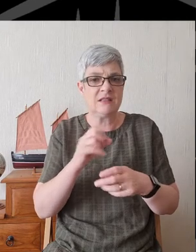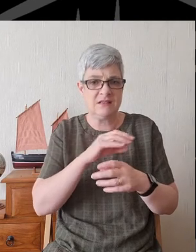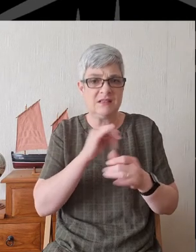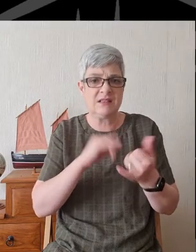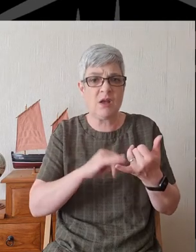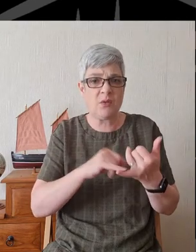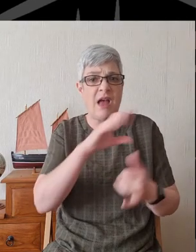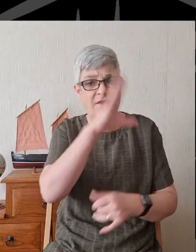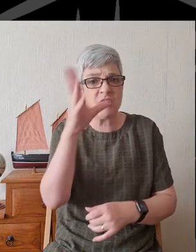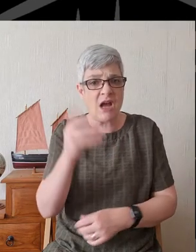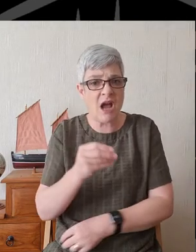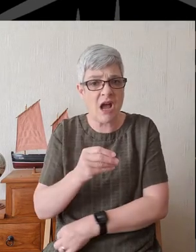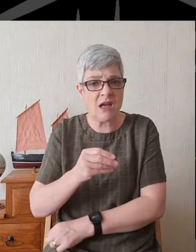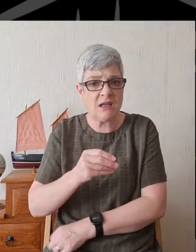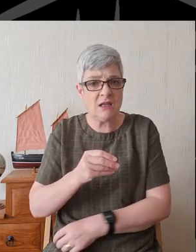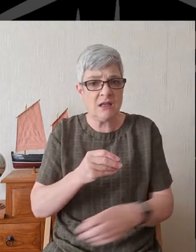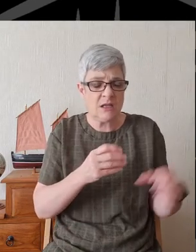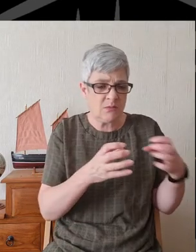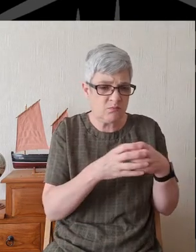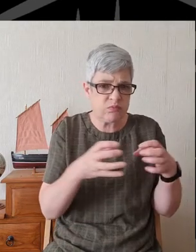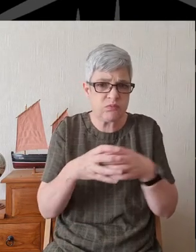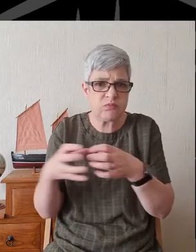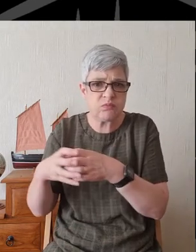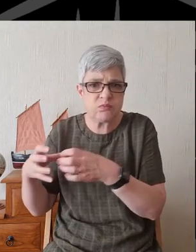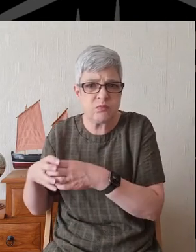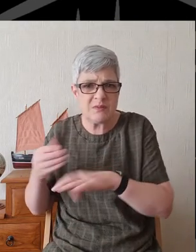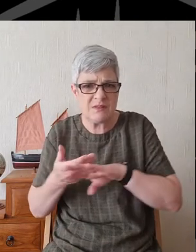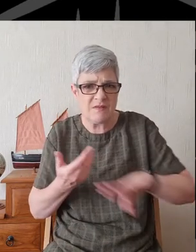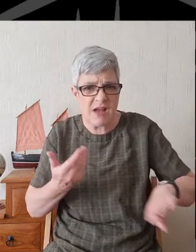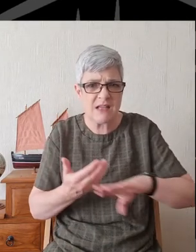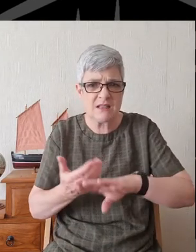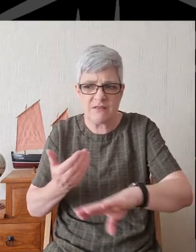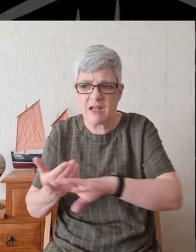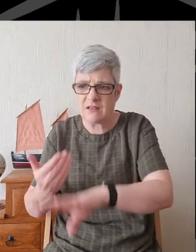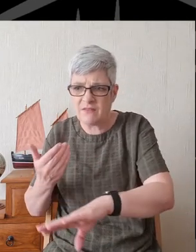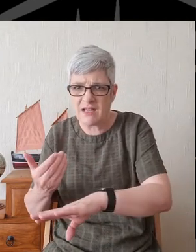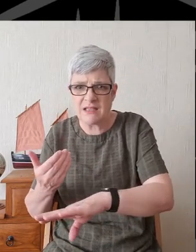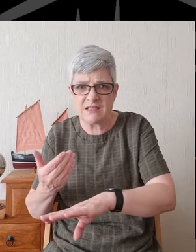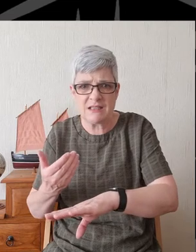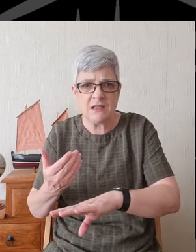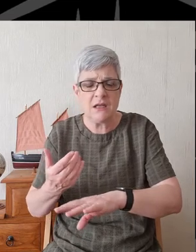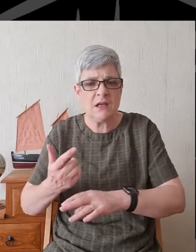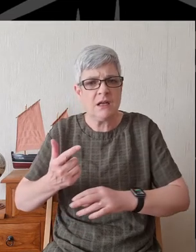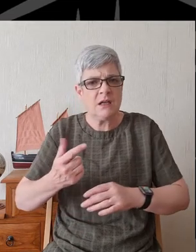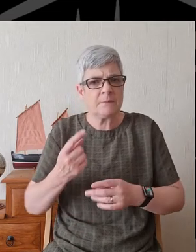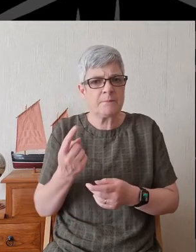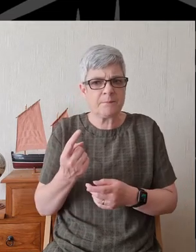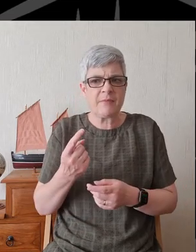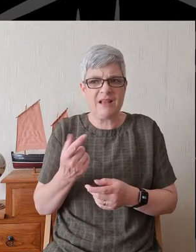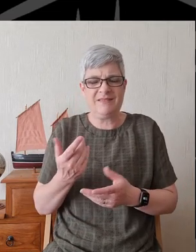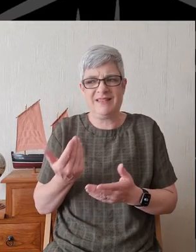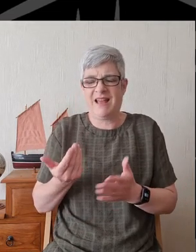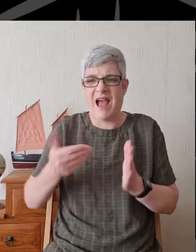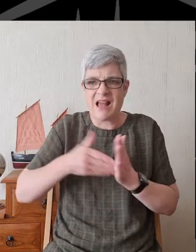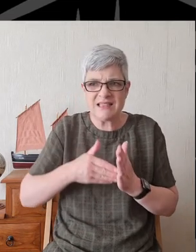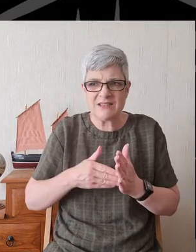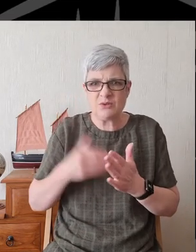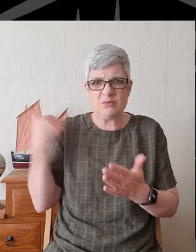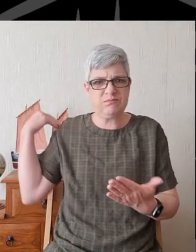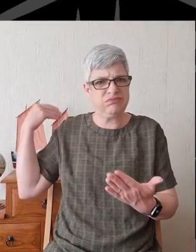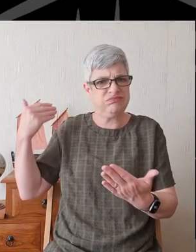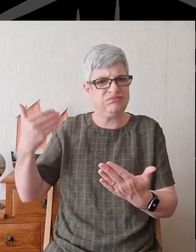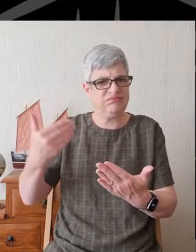Ethnic divisions Have been exacerbated Adding to the long-term issues Of inequality